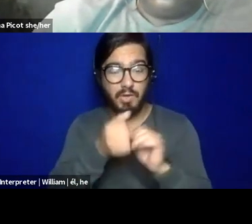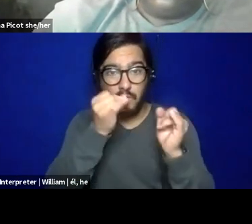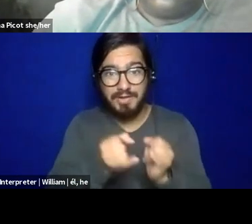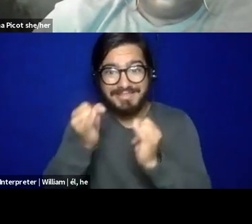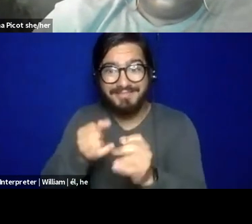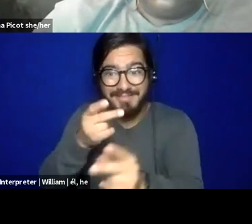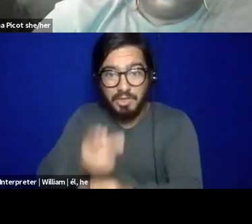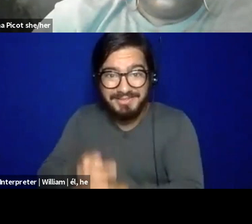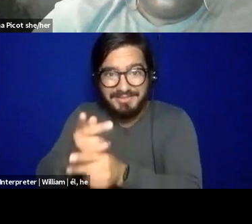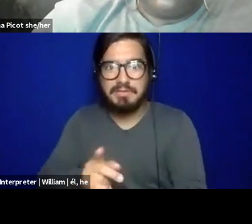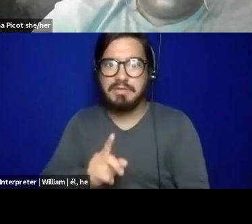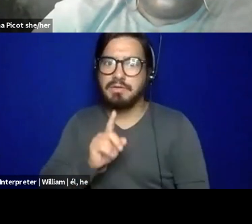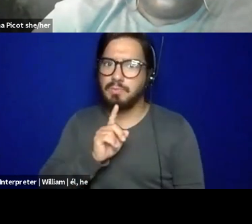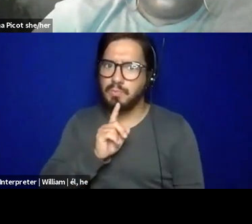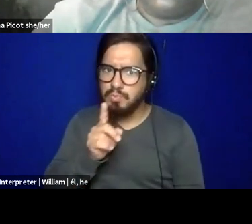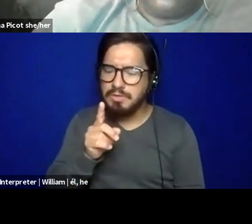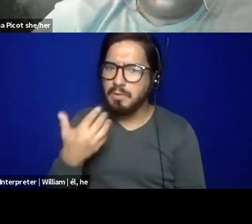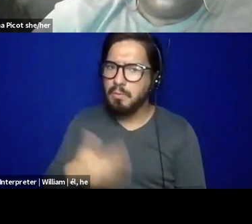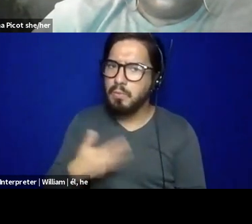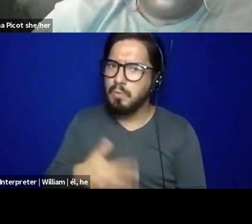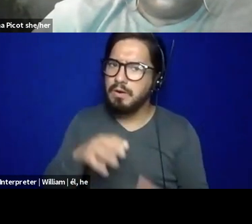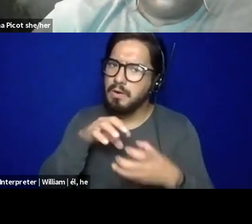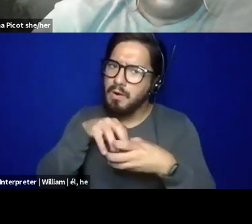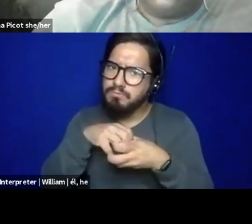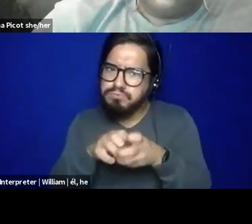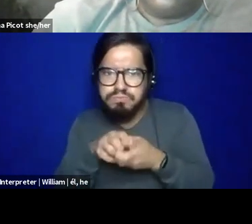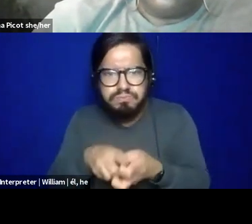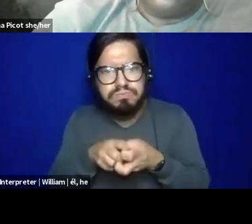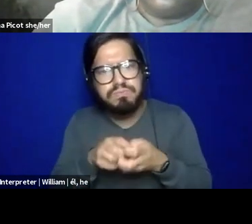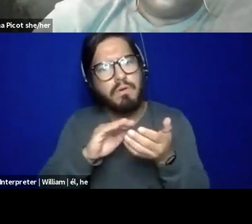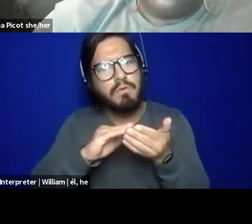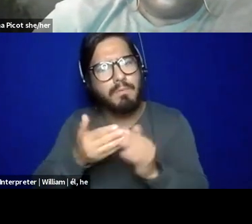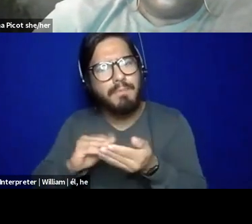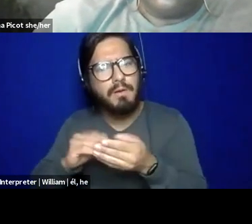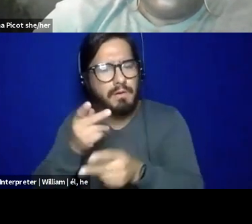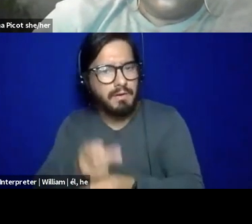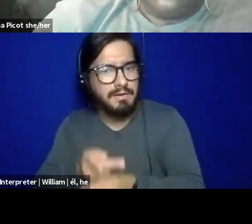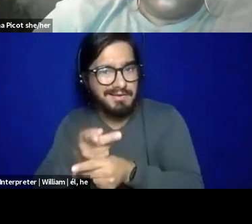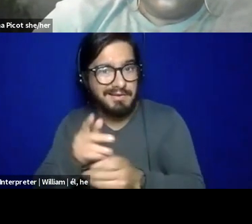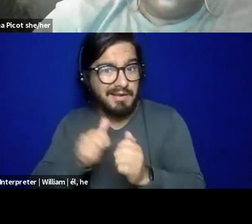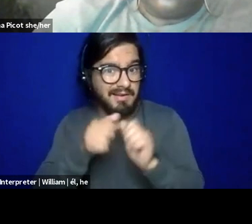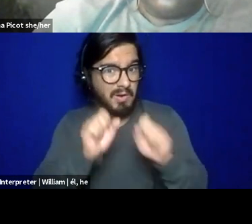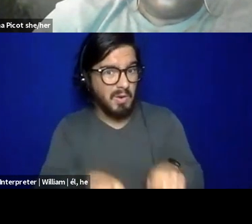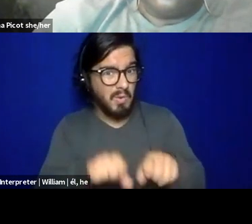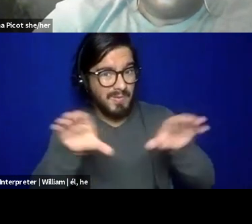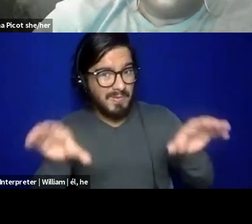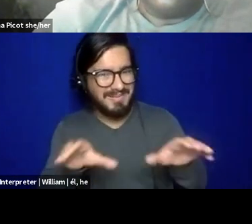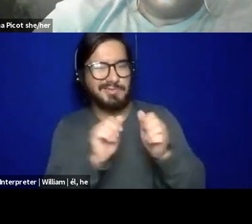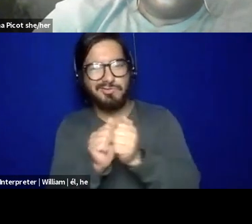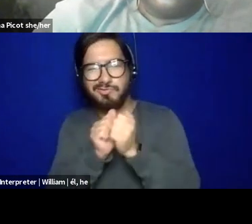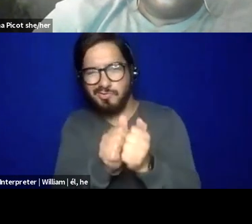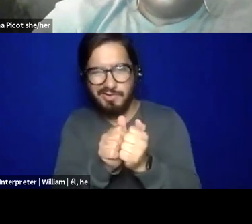also very intricately woven into communal care, how we can do this together as a collective,